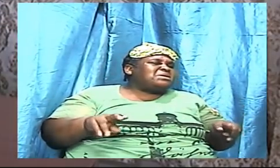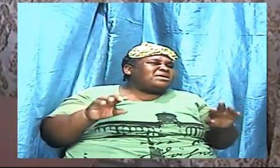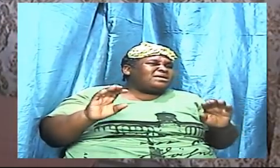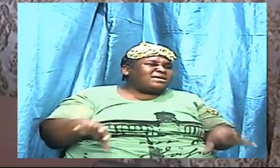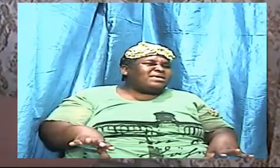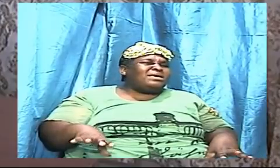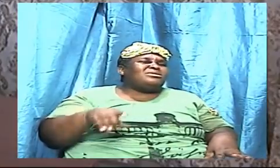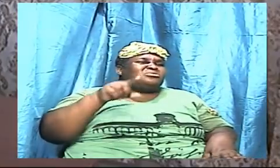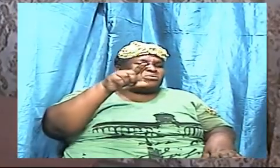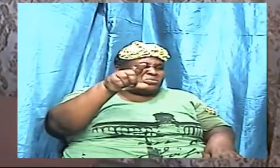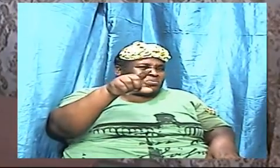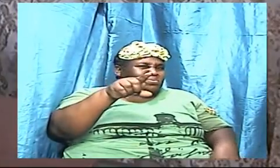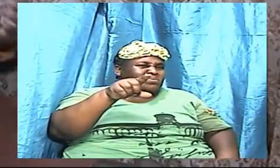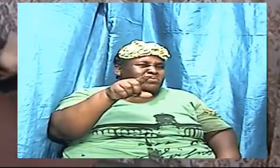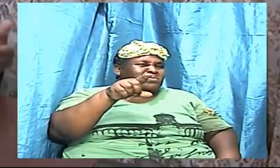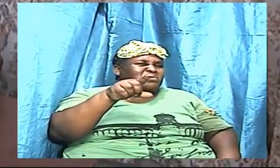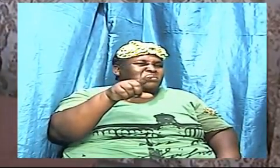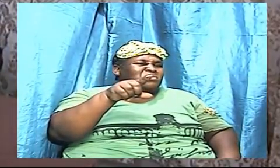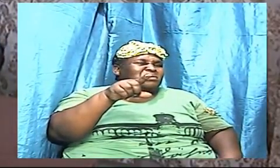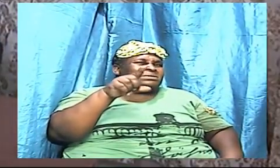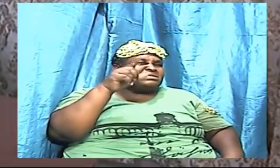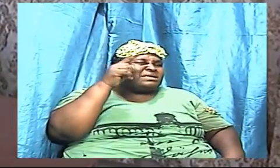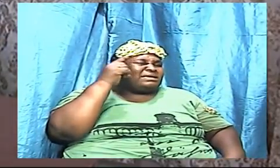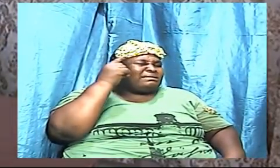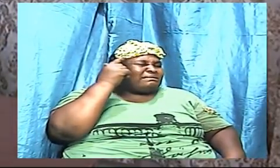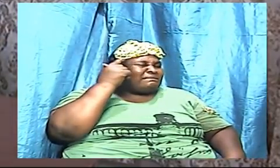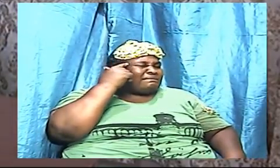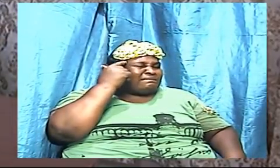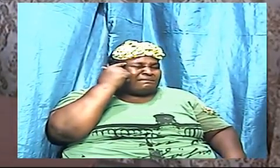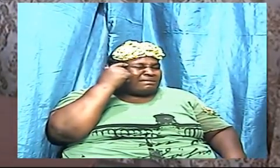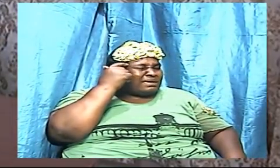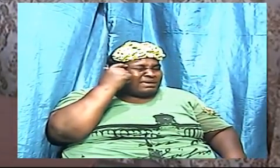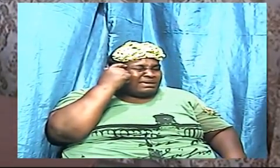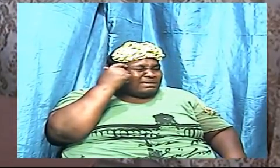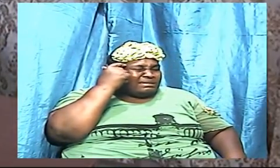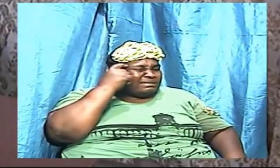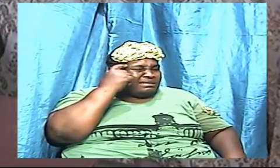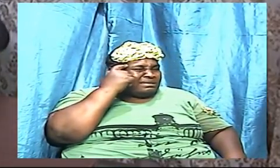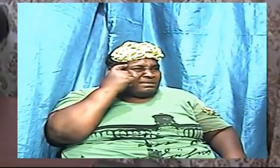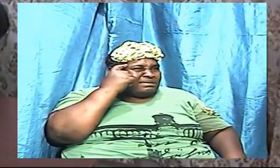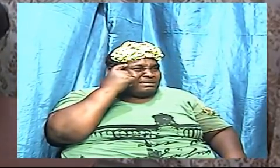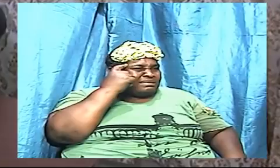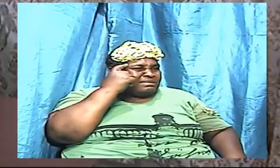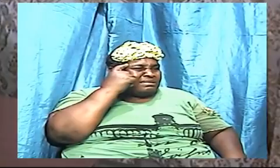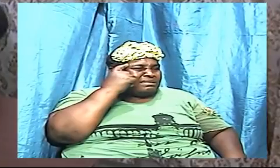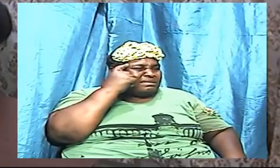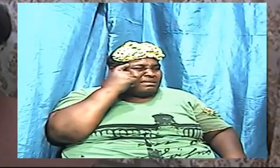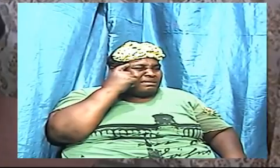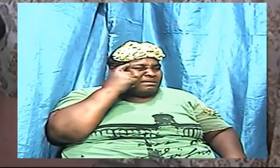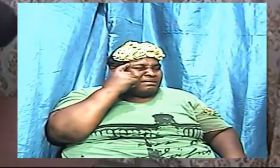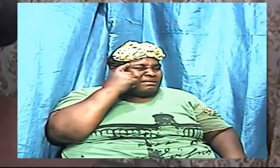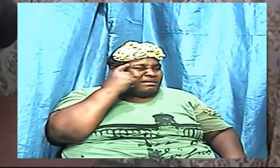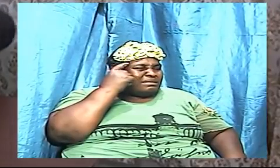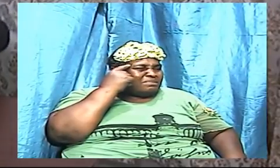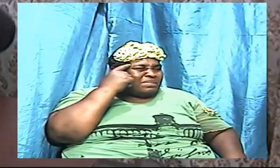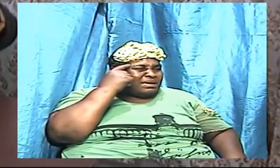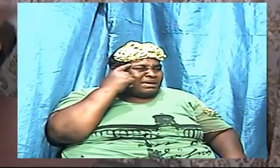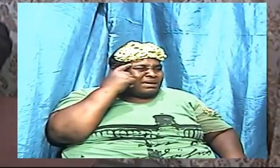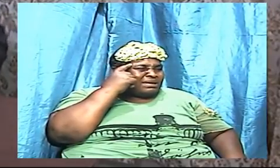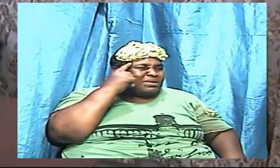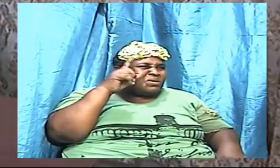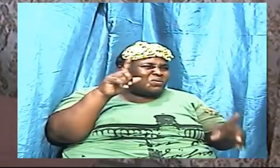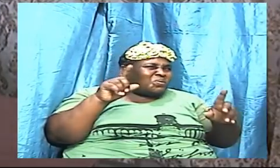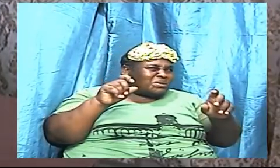associate in any way with certain things being placed in your minds right